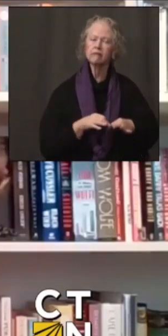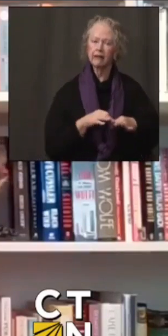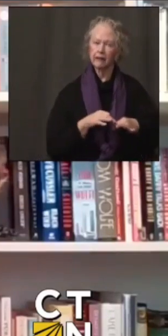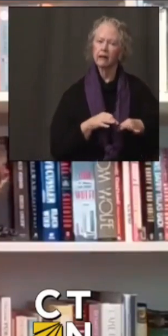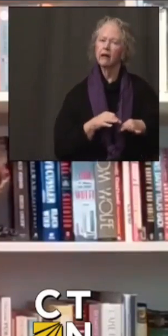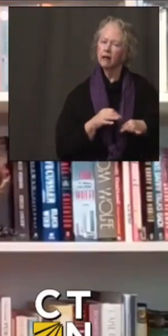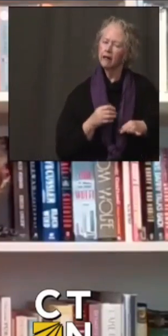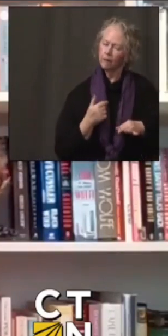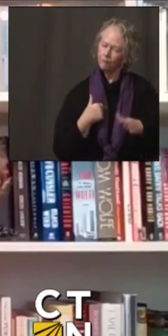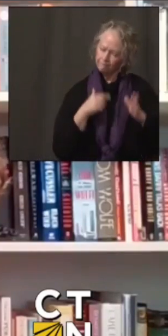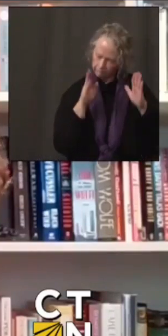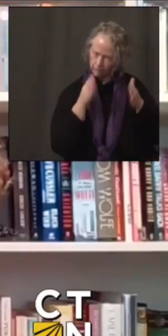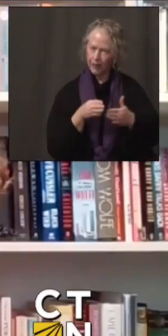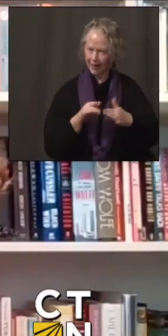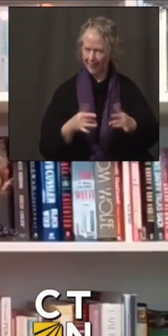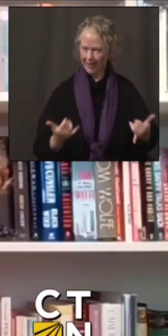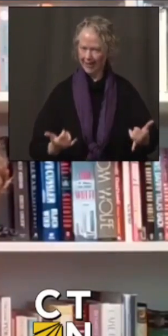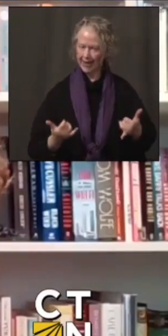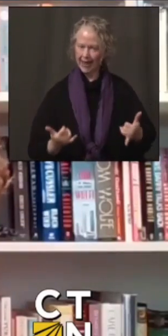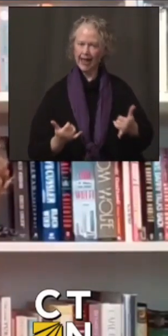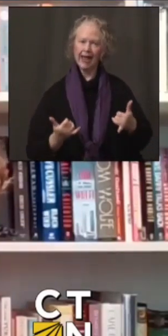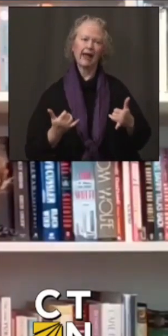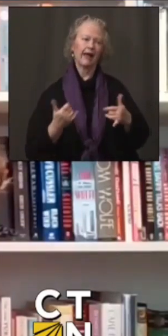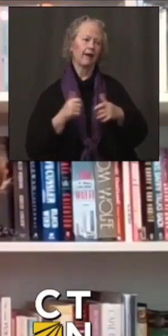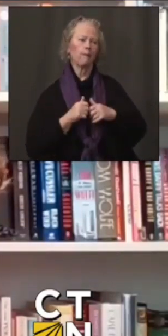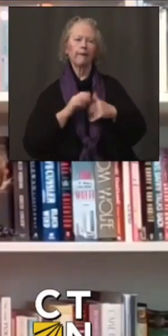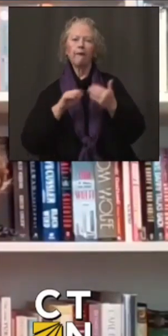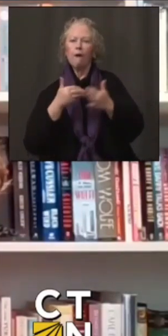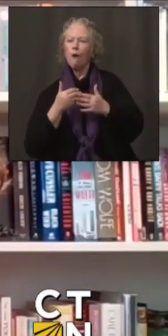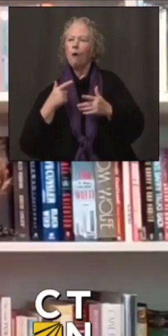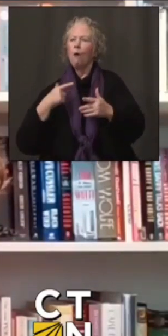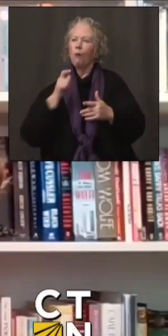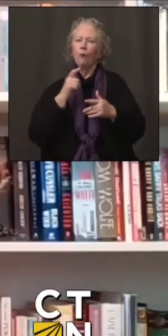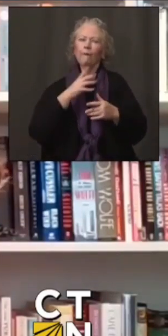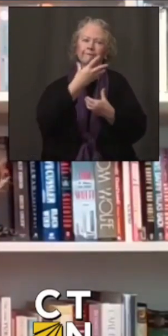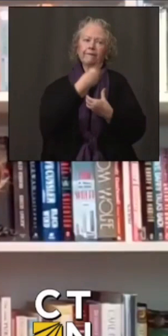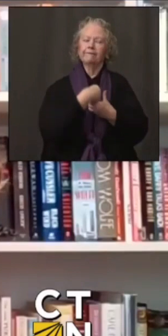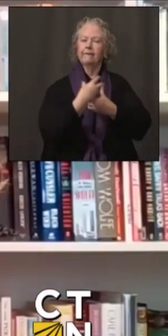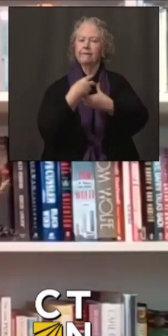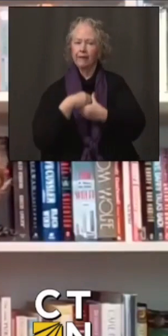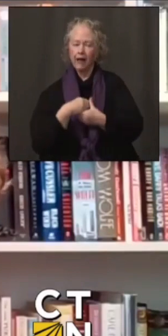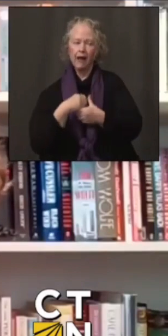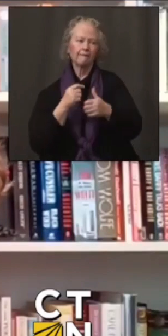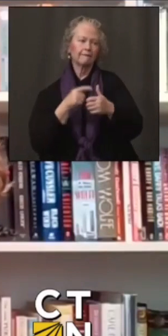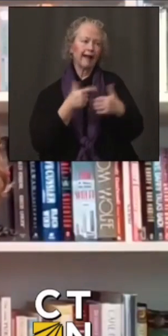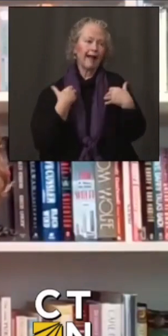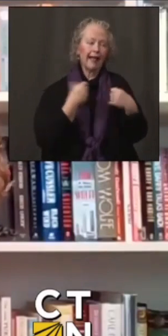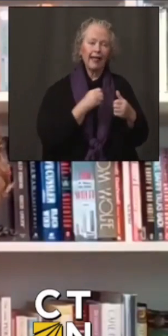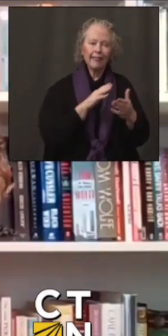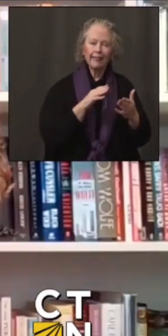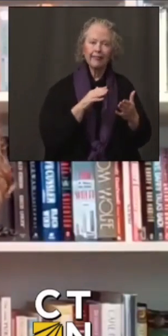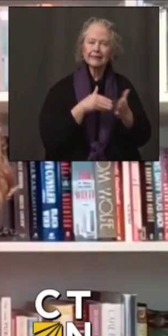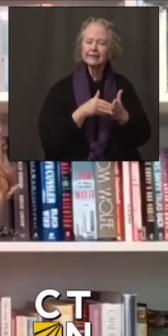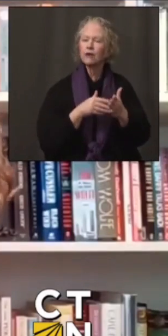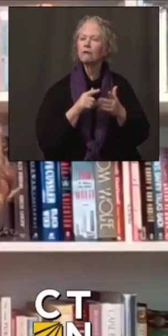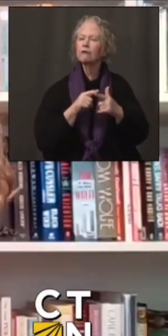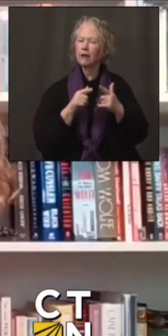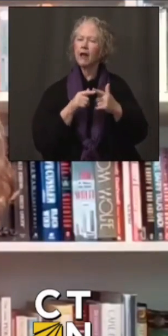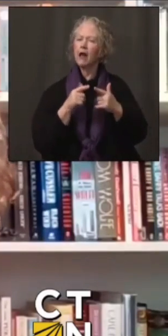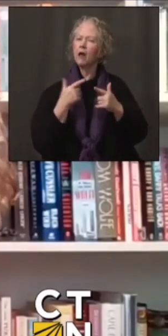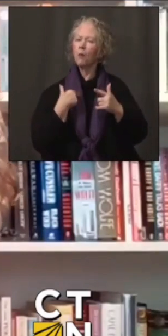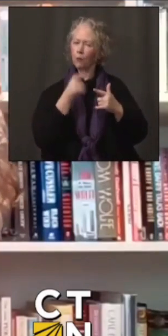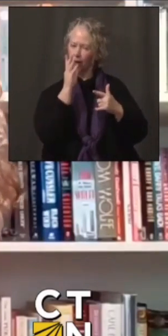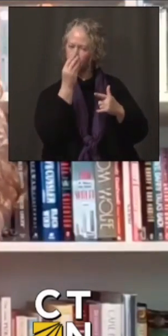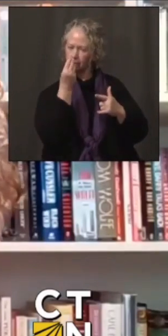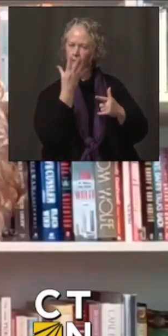public health with our vaccination partners, our local health departments, our health centers, and more information is to come